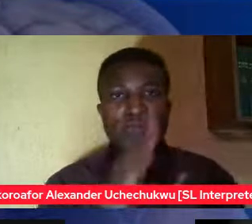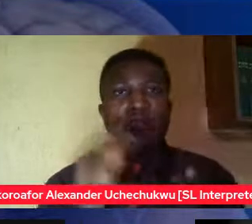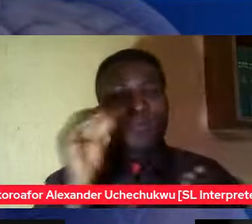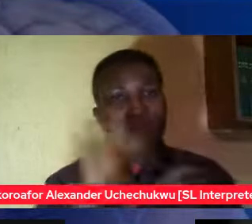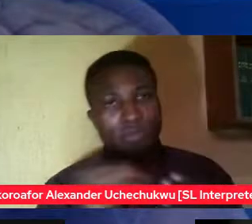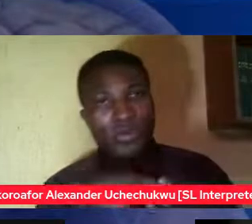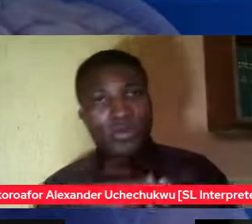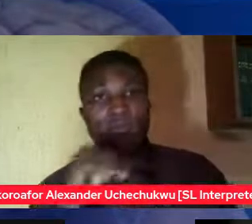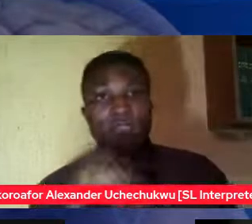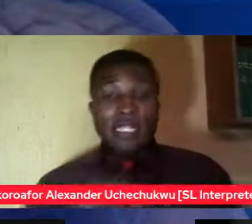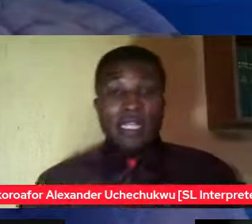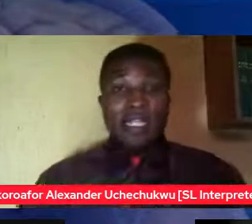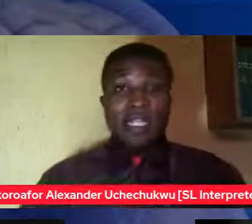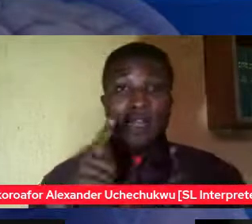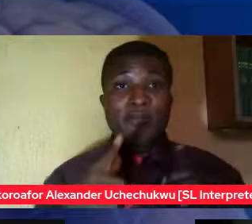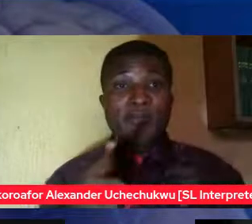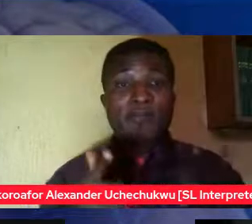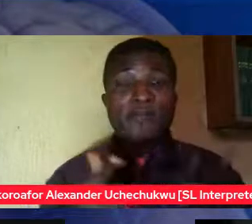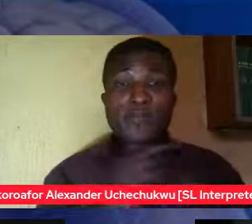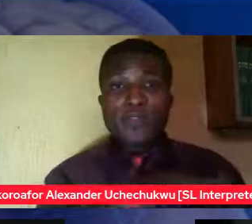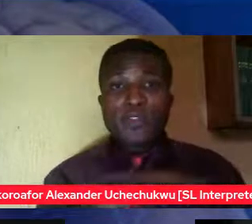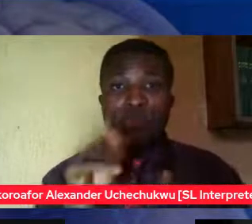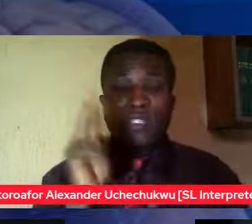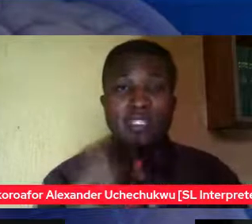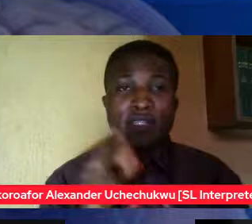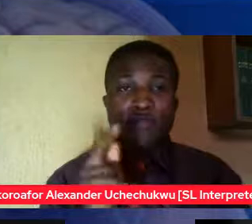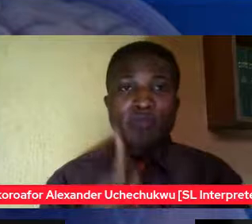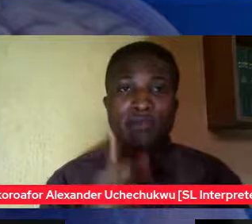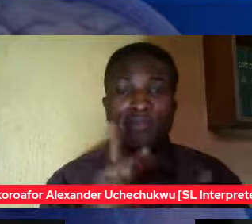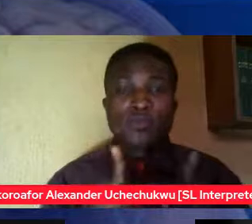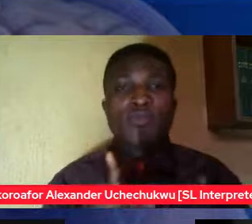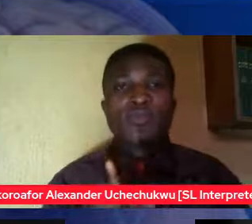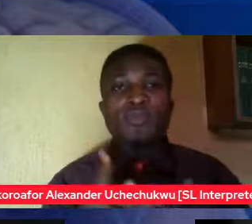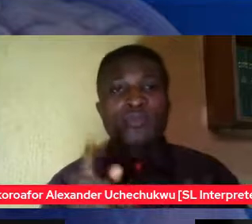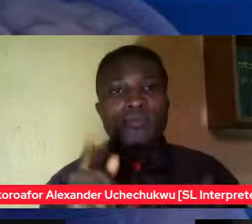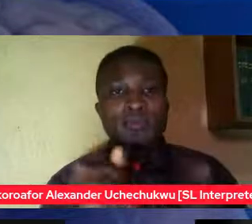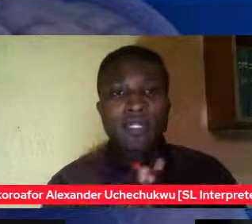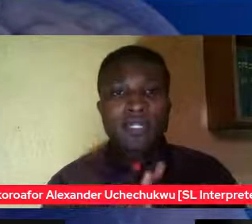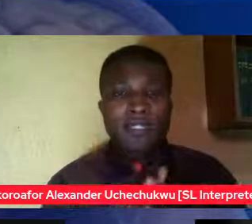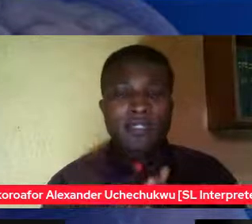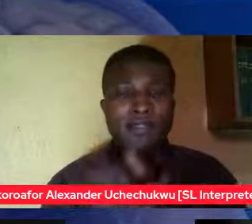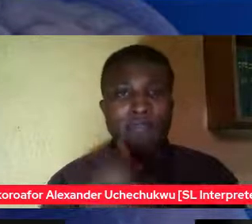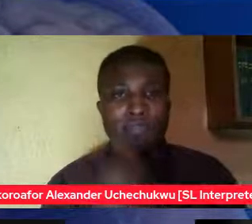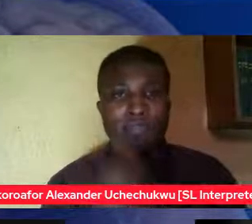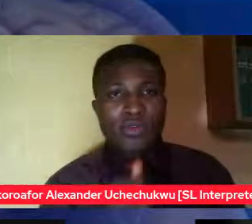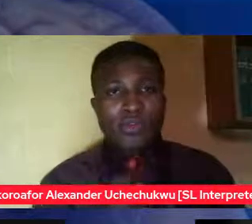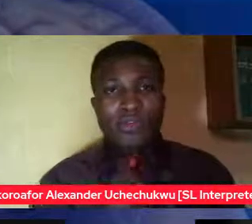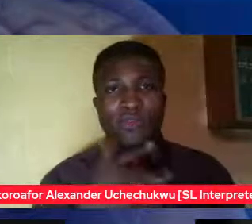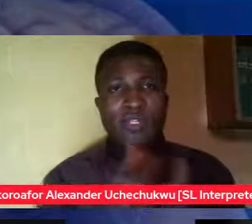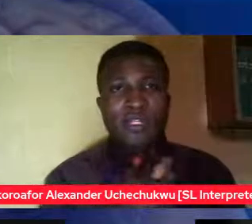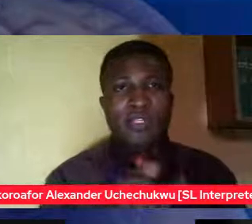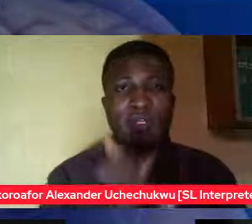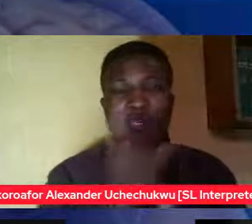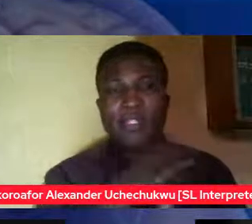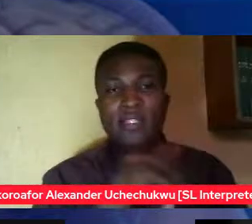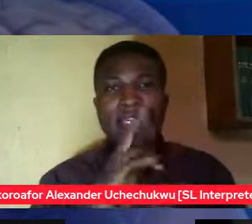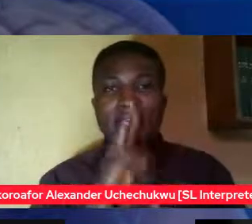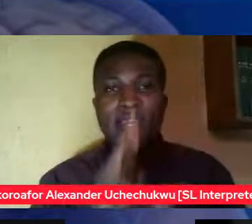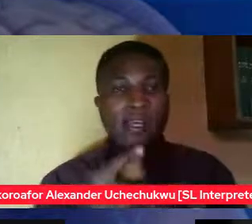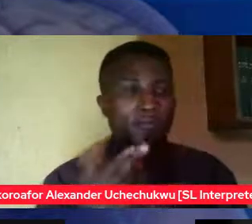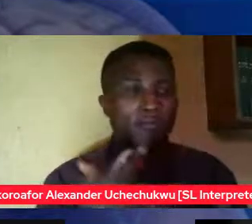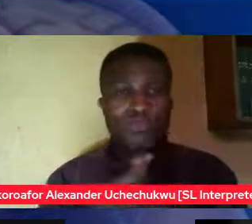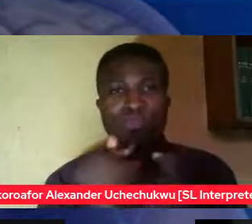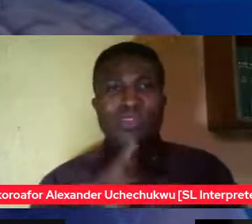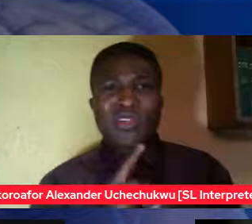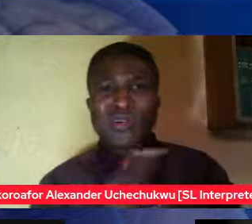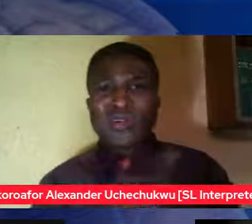we don't need to surround ourselves with people that think they are doing us as people so first understand that you are valuable understand that you are special understand